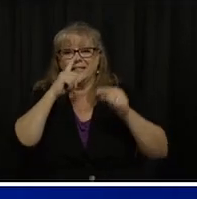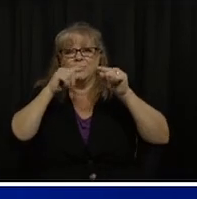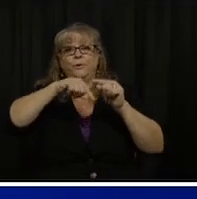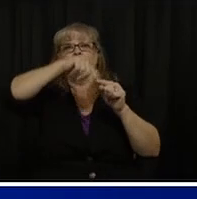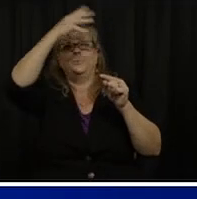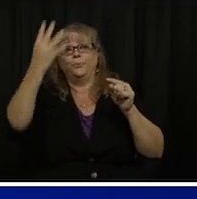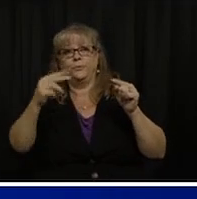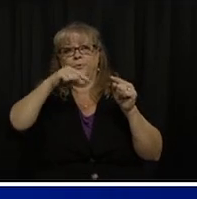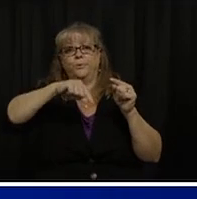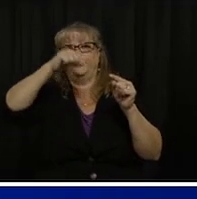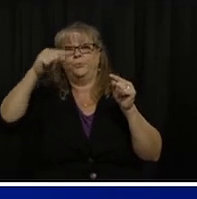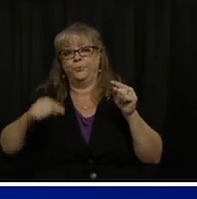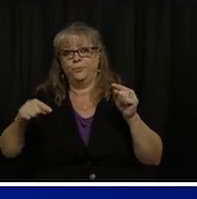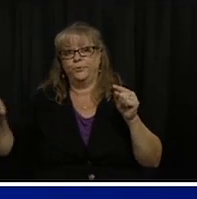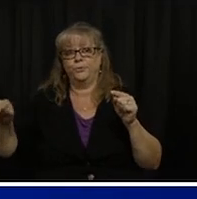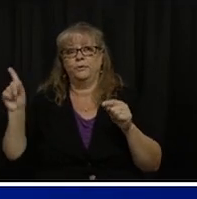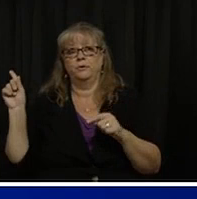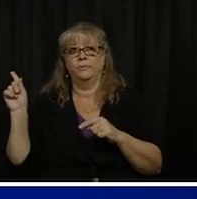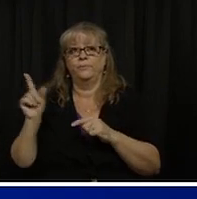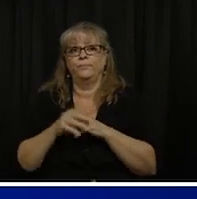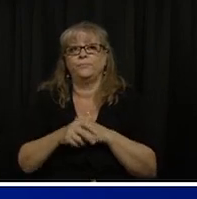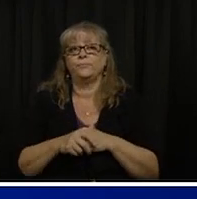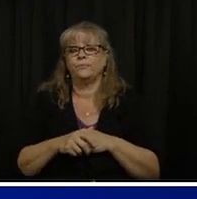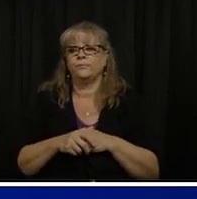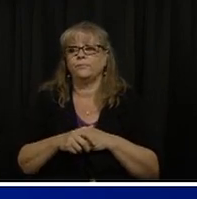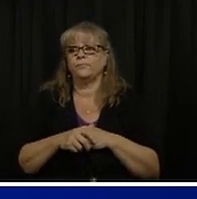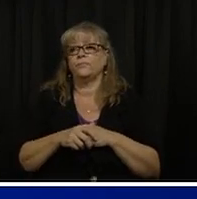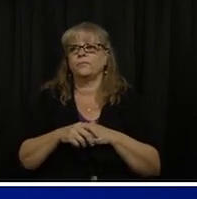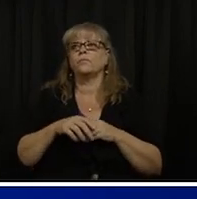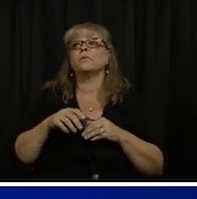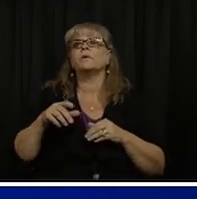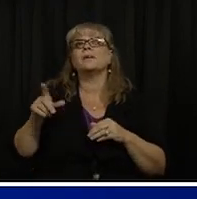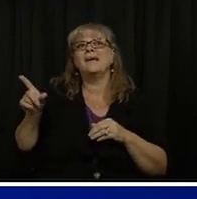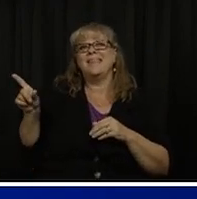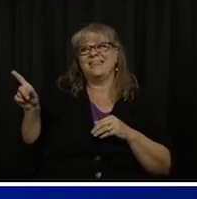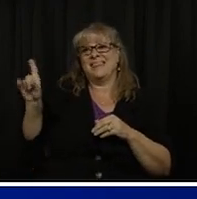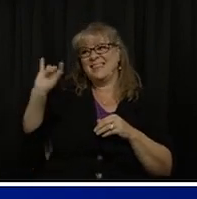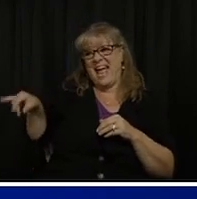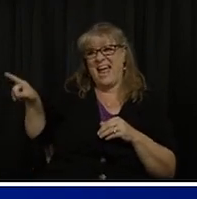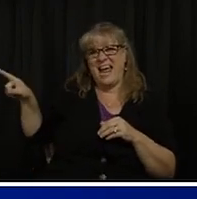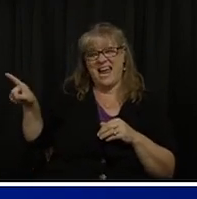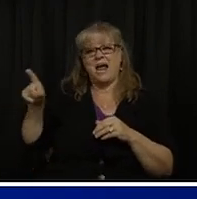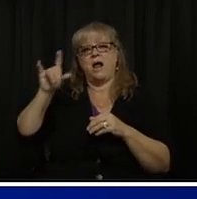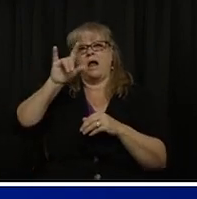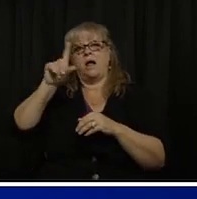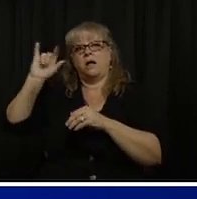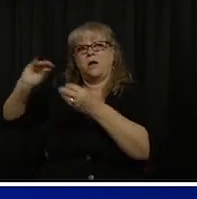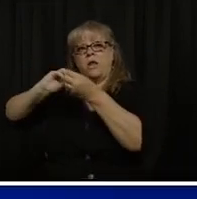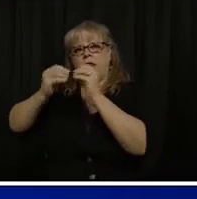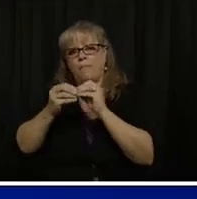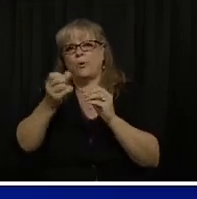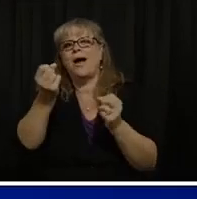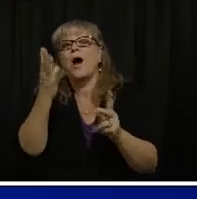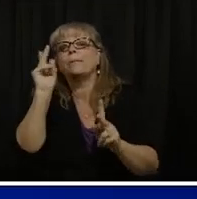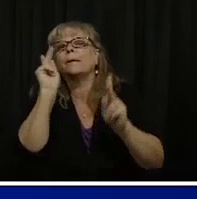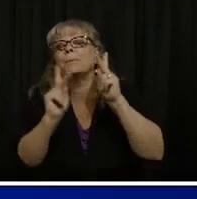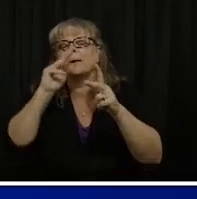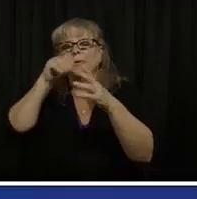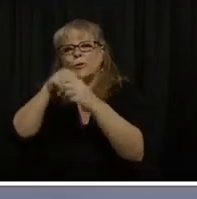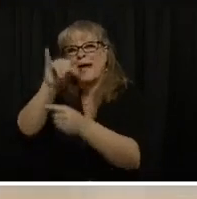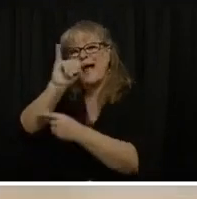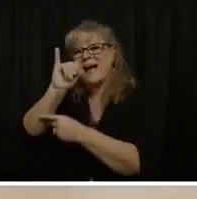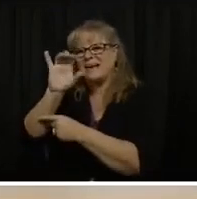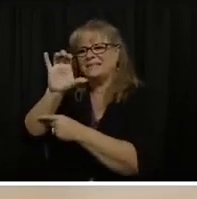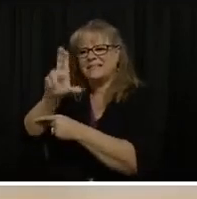These figures show you the modeling data representing the number of hospitalizations and ICU admissions that might be